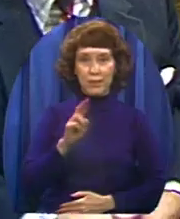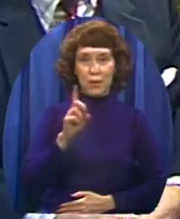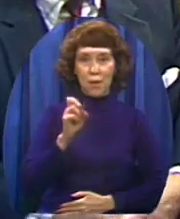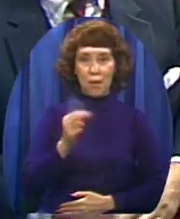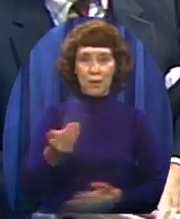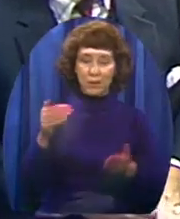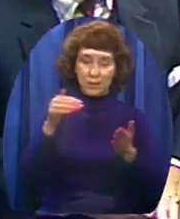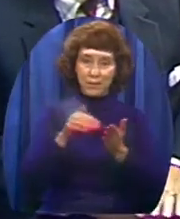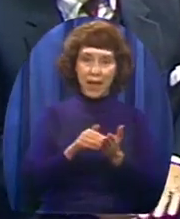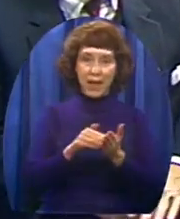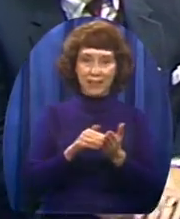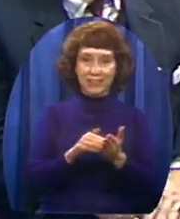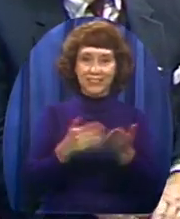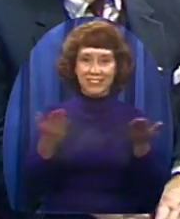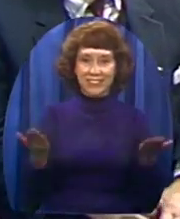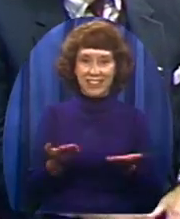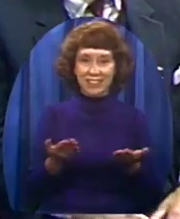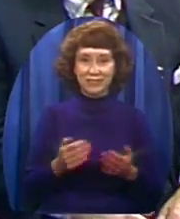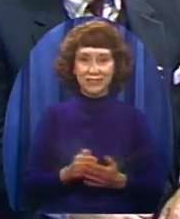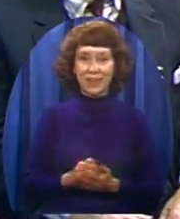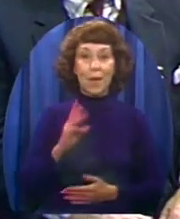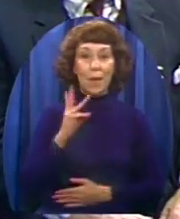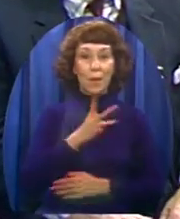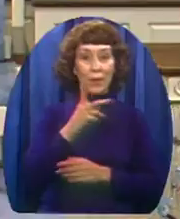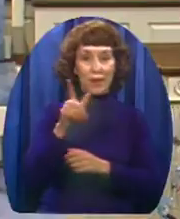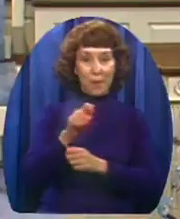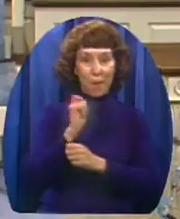He brings us good luck. We won.